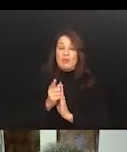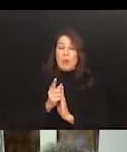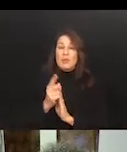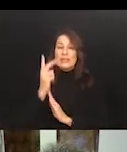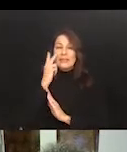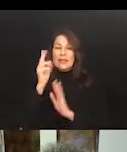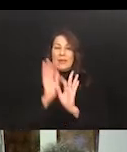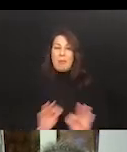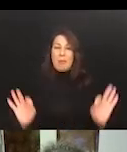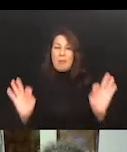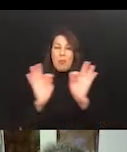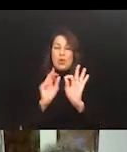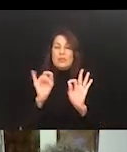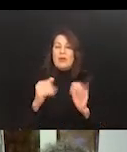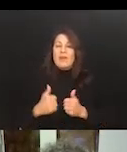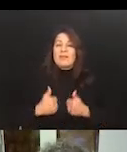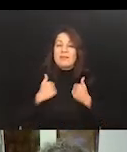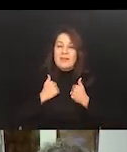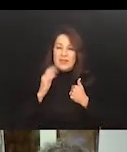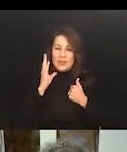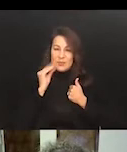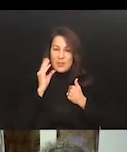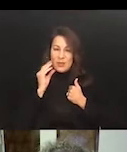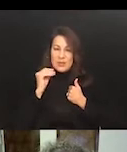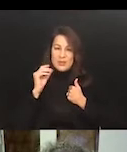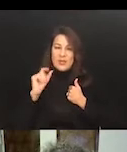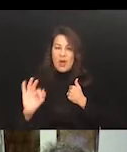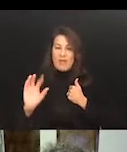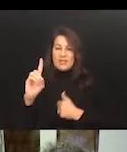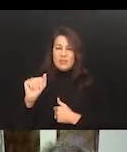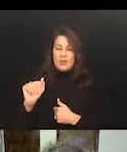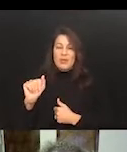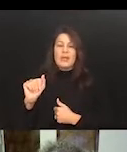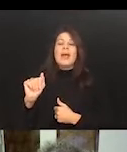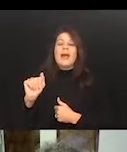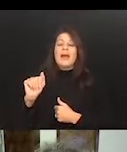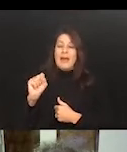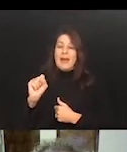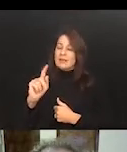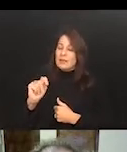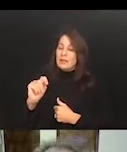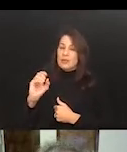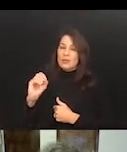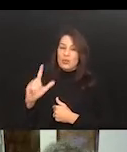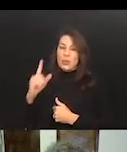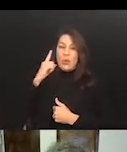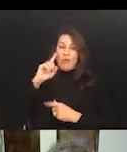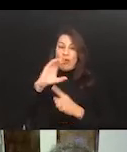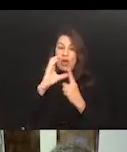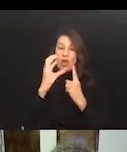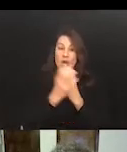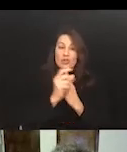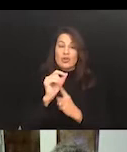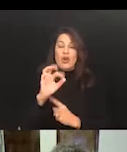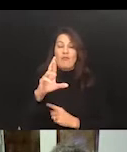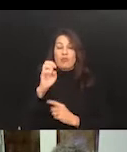of disability as a tool for the culture and reinvention in this new digital economy. I go back to